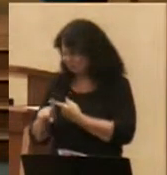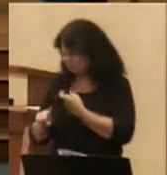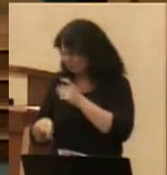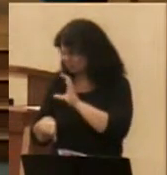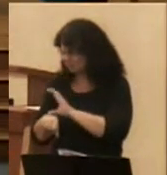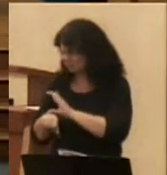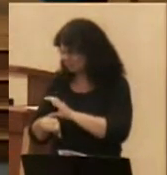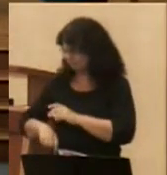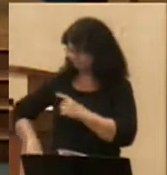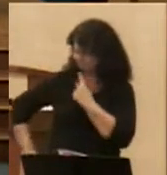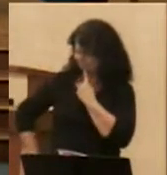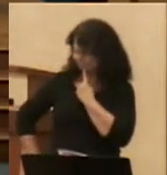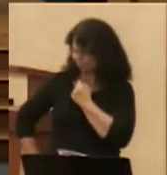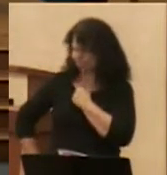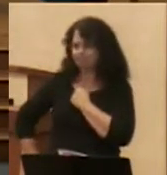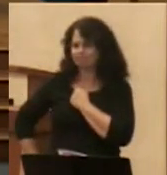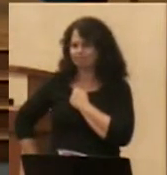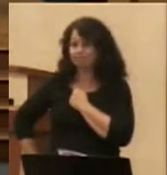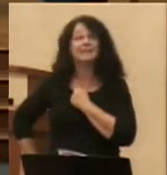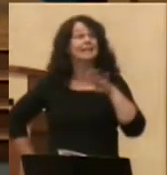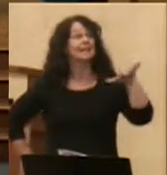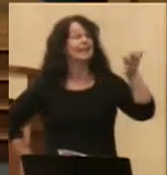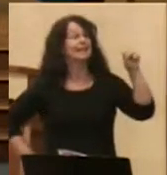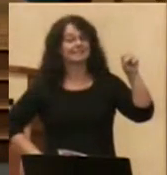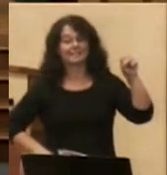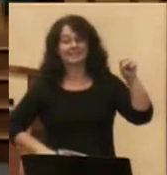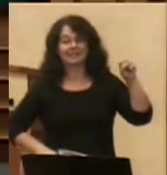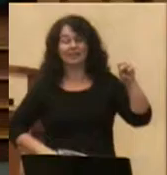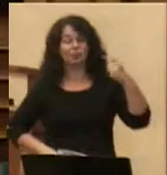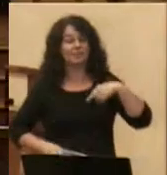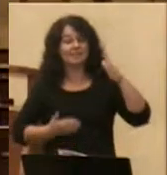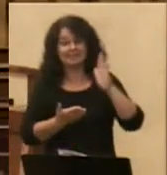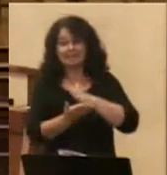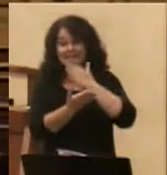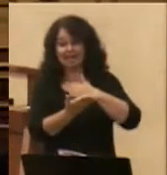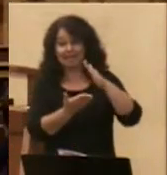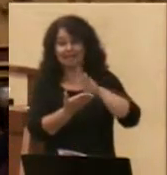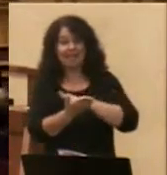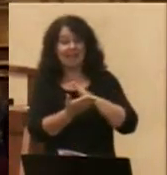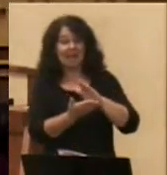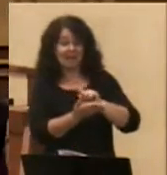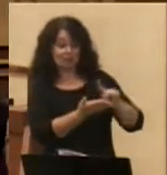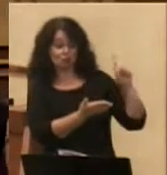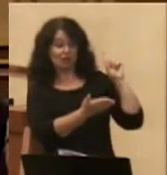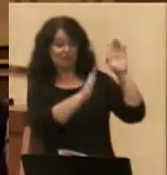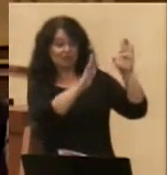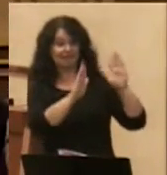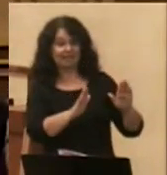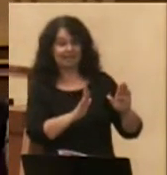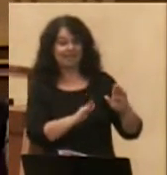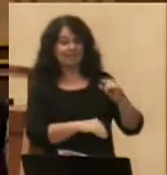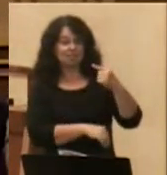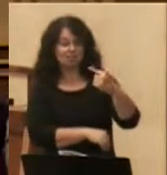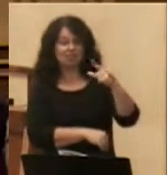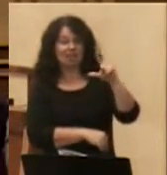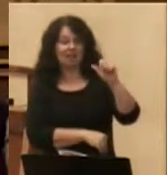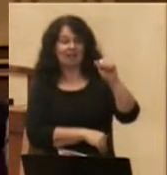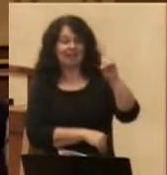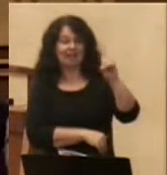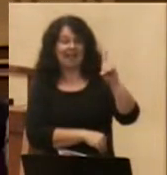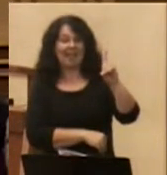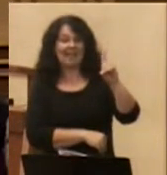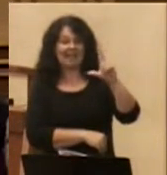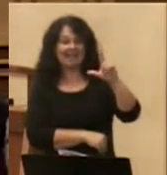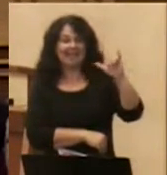furrowed brow. Yes, yes, Sophia said. We sang it last Sunday. Gladly, the cross-eyed